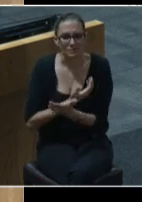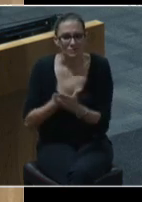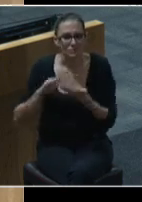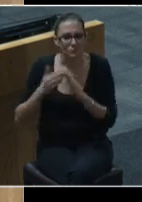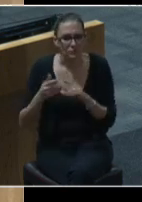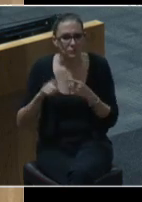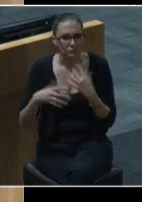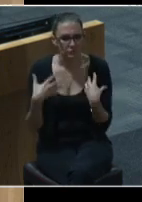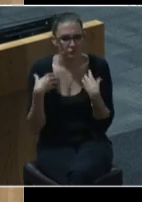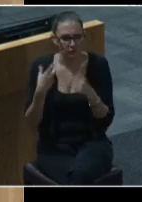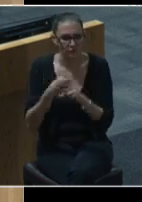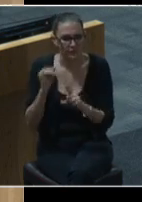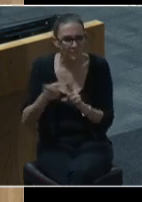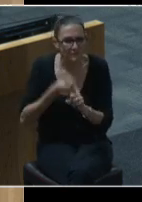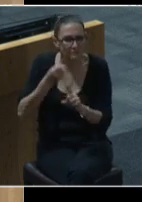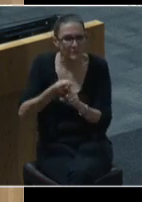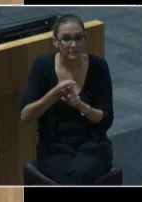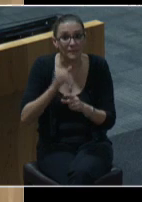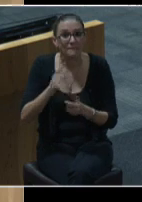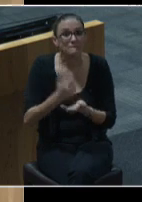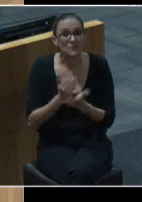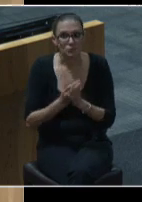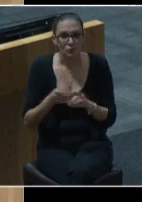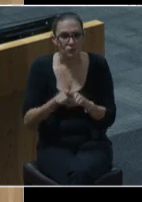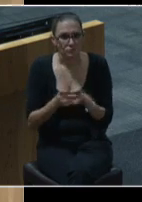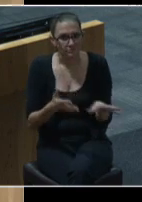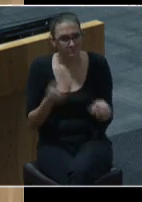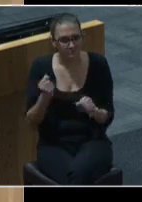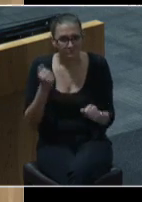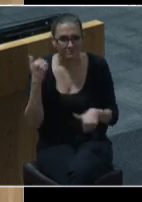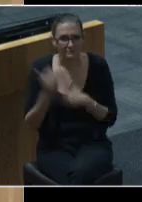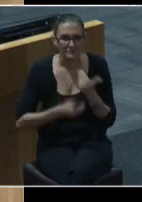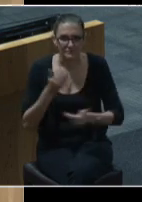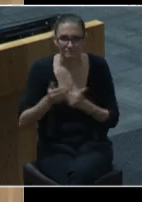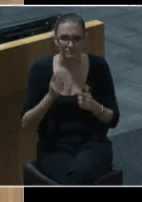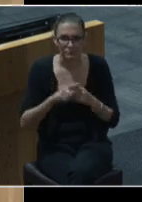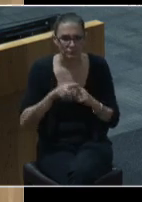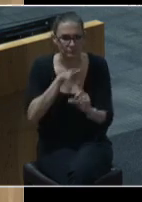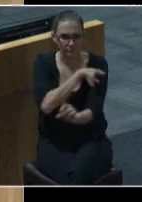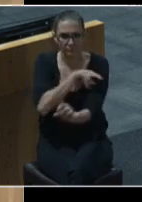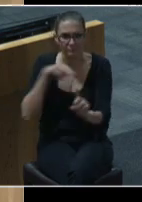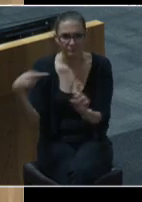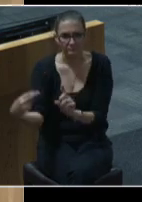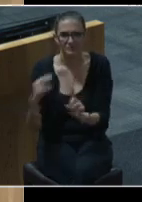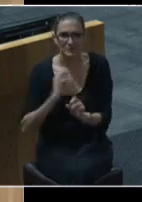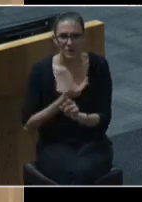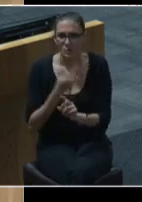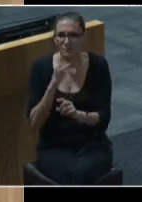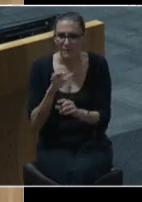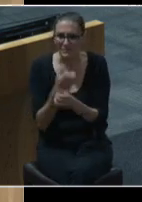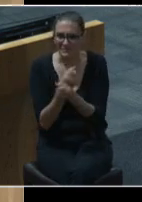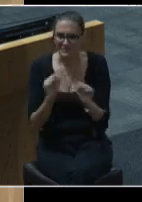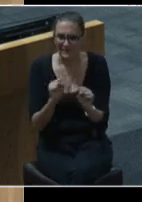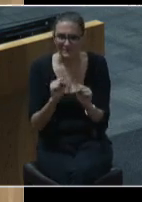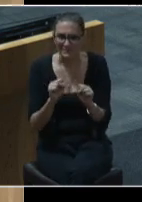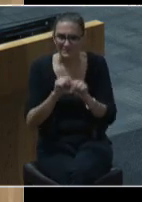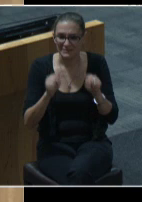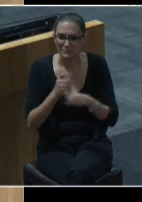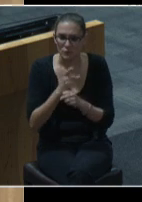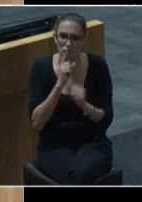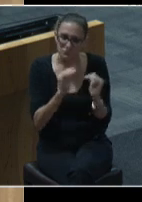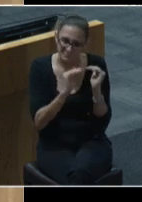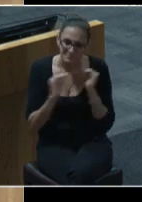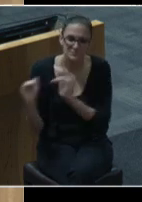this budget also accelerates the process of reimagining our public safety system to ensure justice and equal